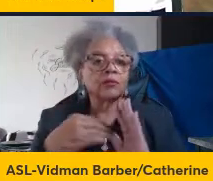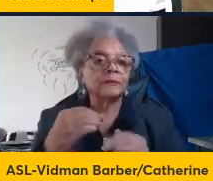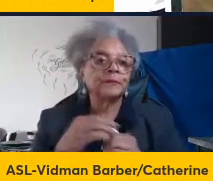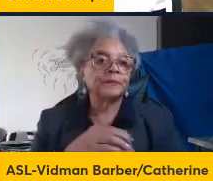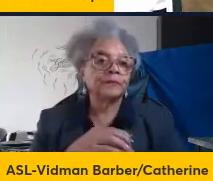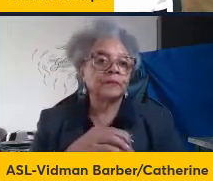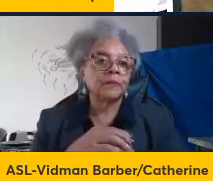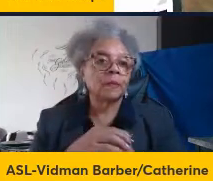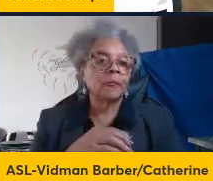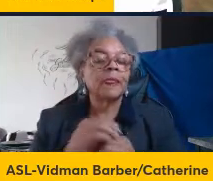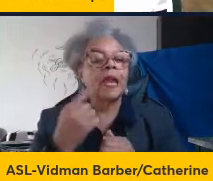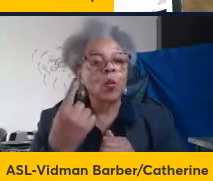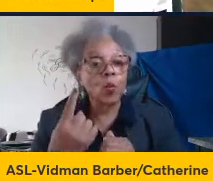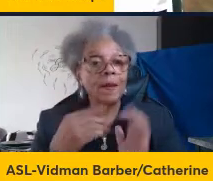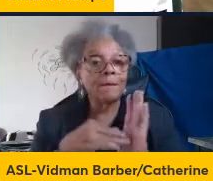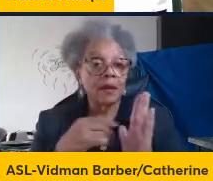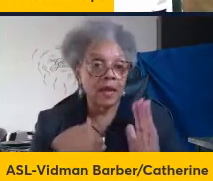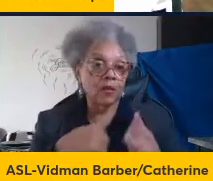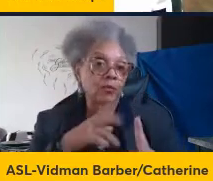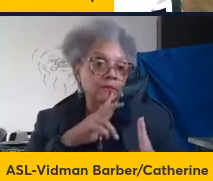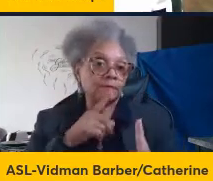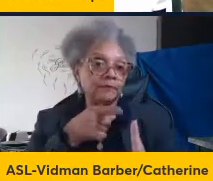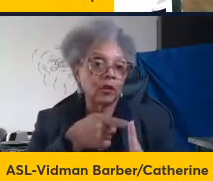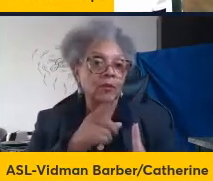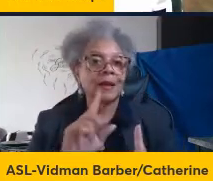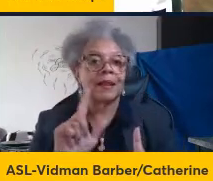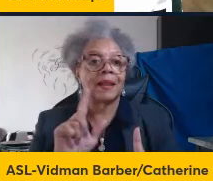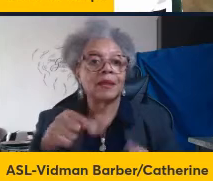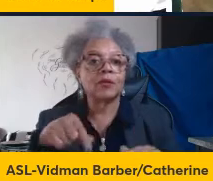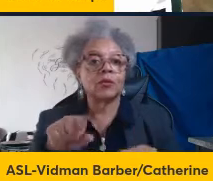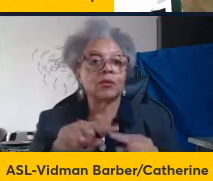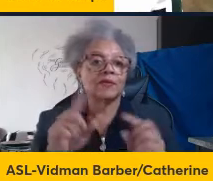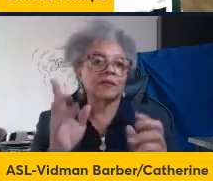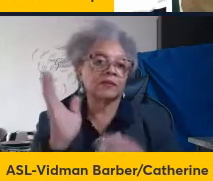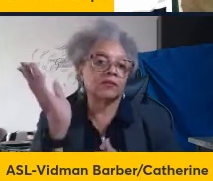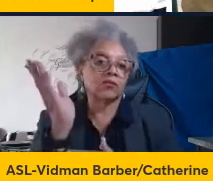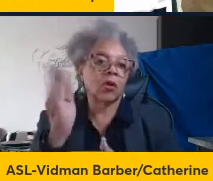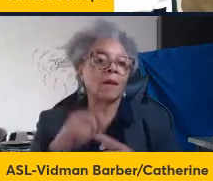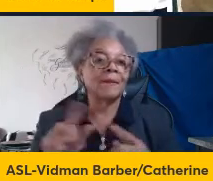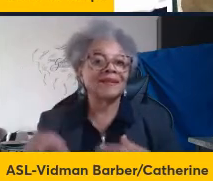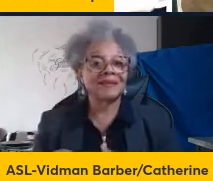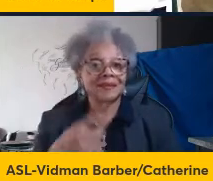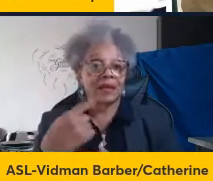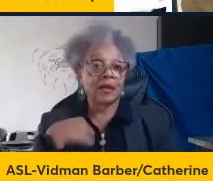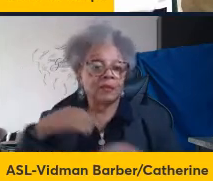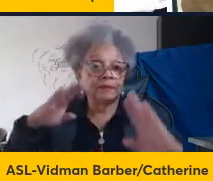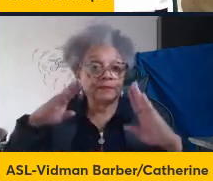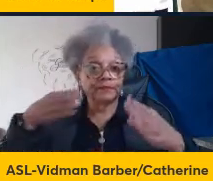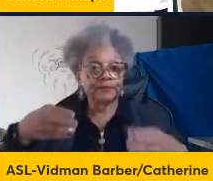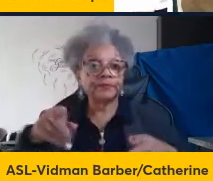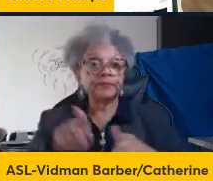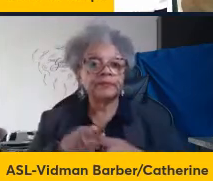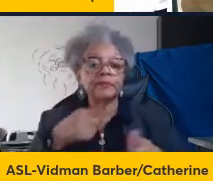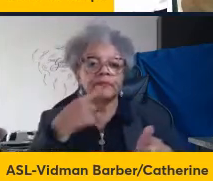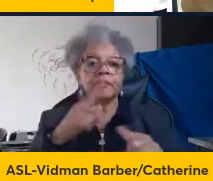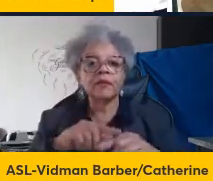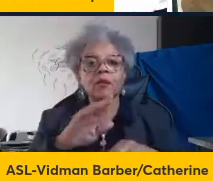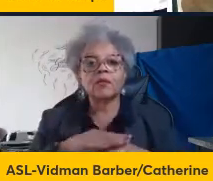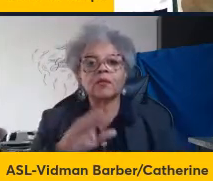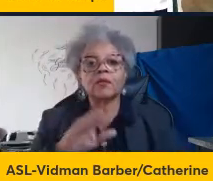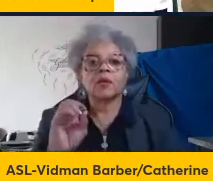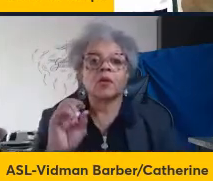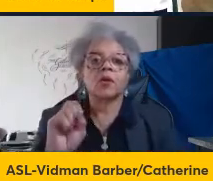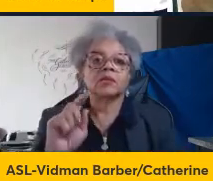well, one of those models I'm going to talk about later in this talk. for today, I'm going to be focusing, as I said, on this host